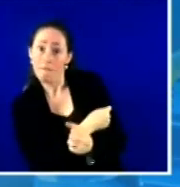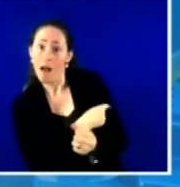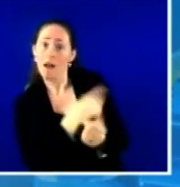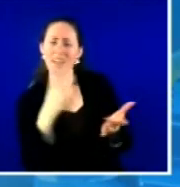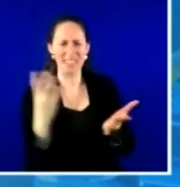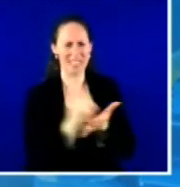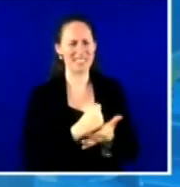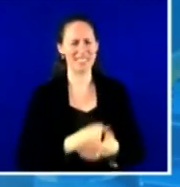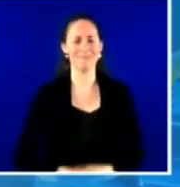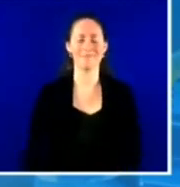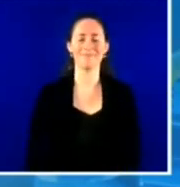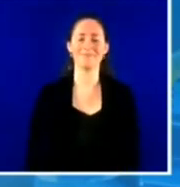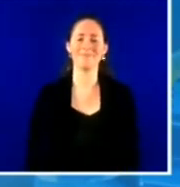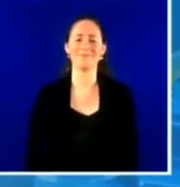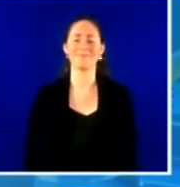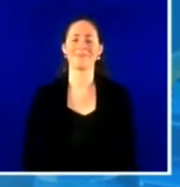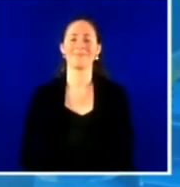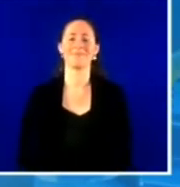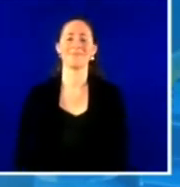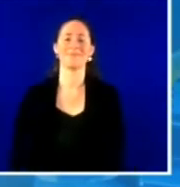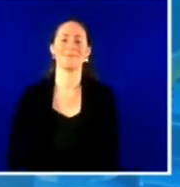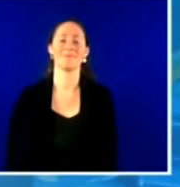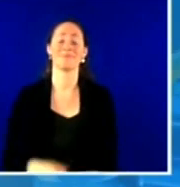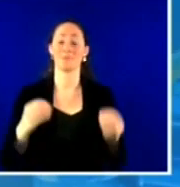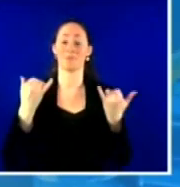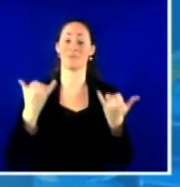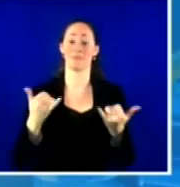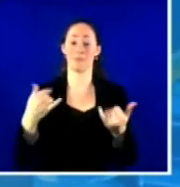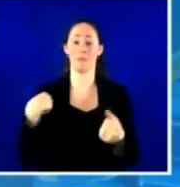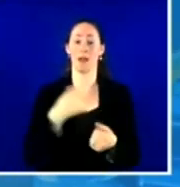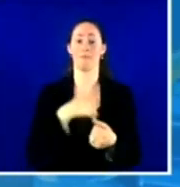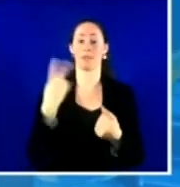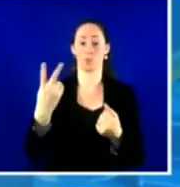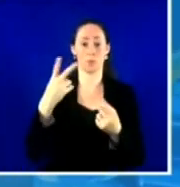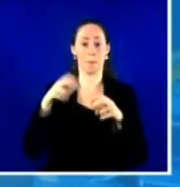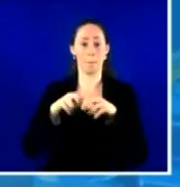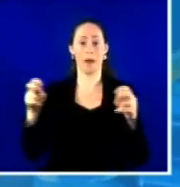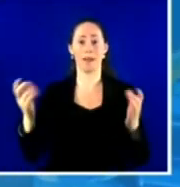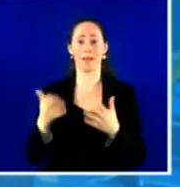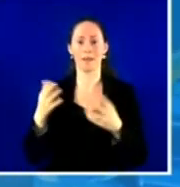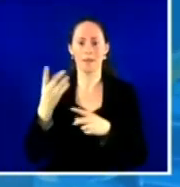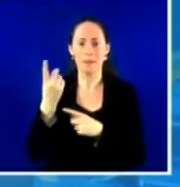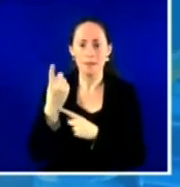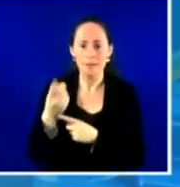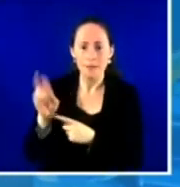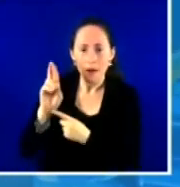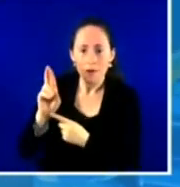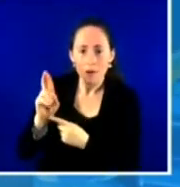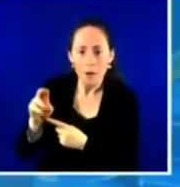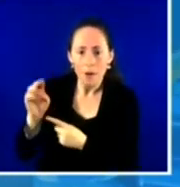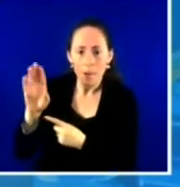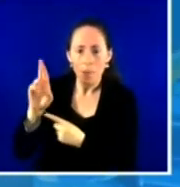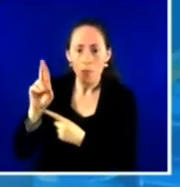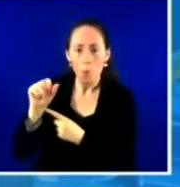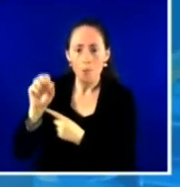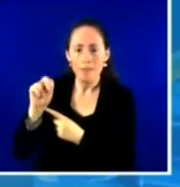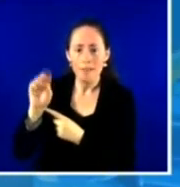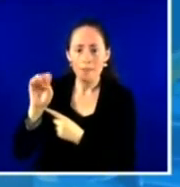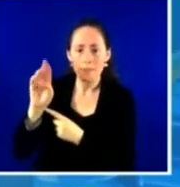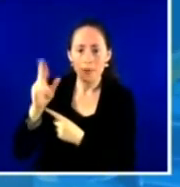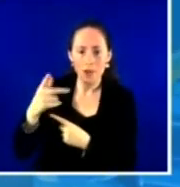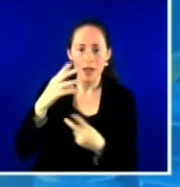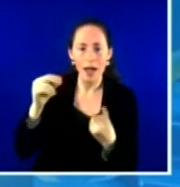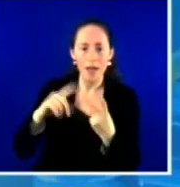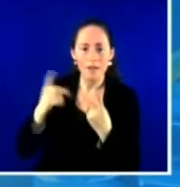Dr. Mark Rosenberg, who's the President of the American College of Emergency Physicians and Chair Emeritus of the Emergency Medicine